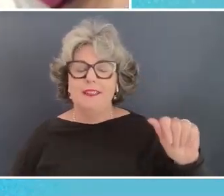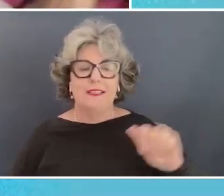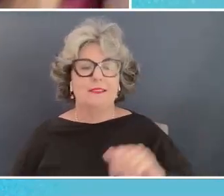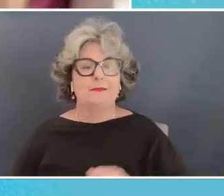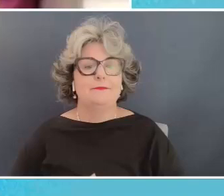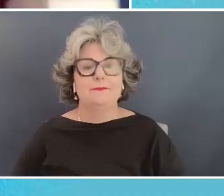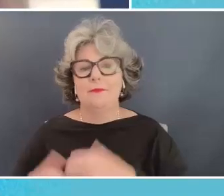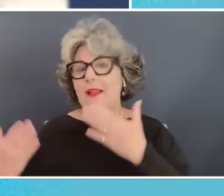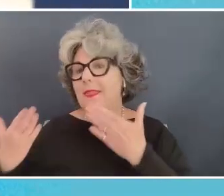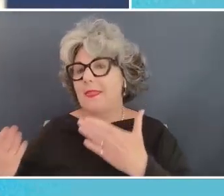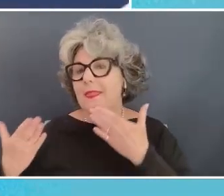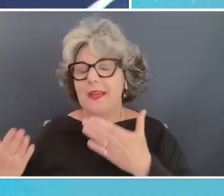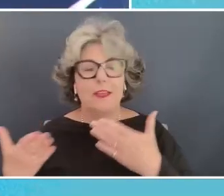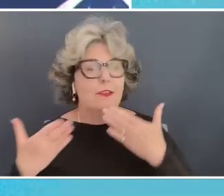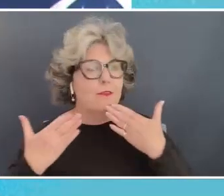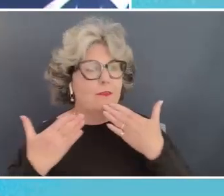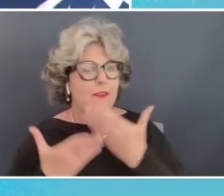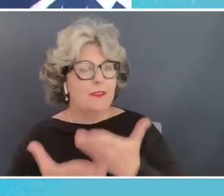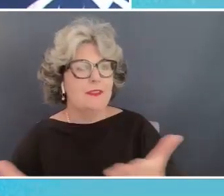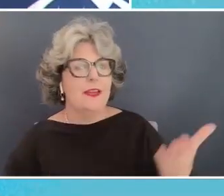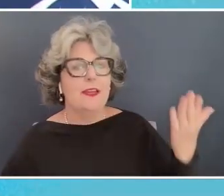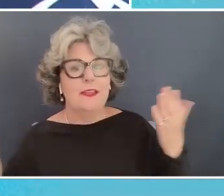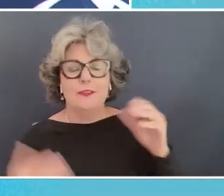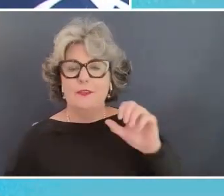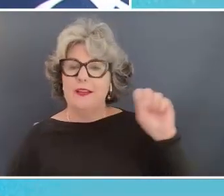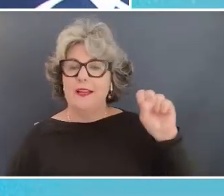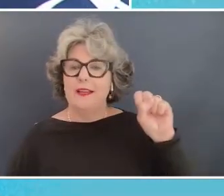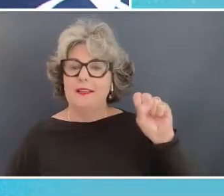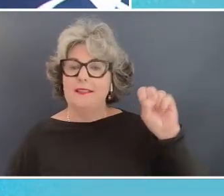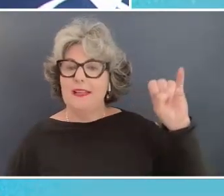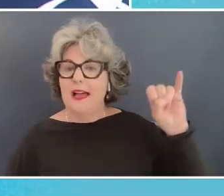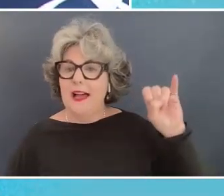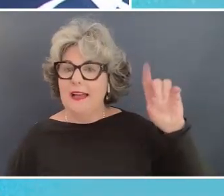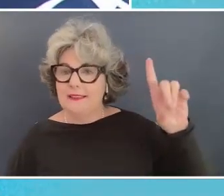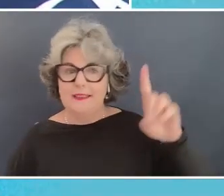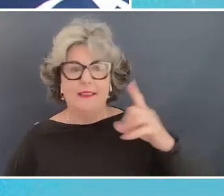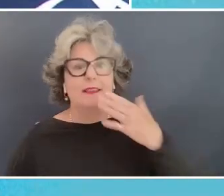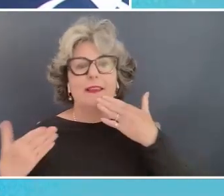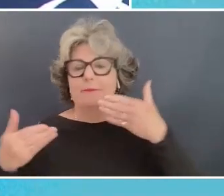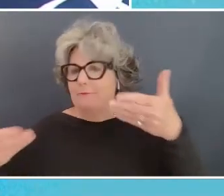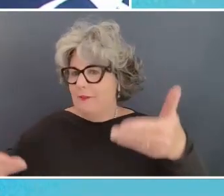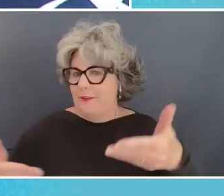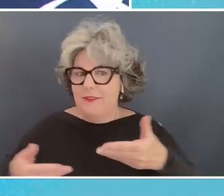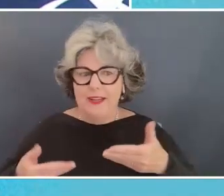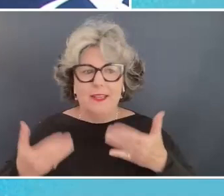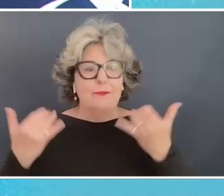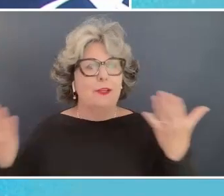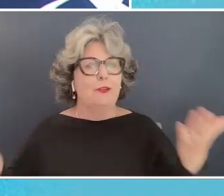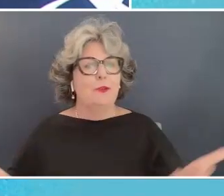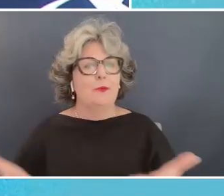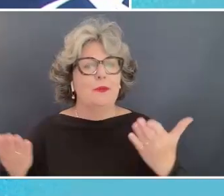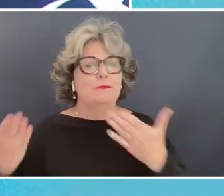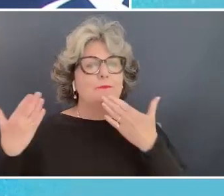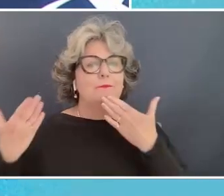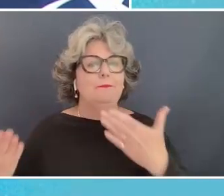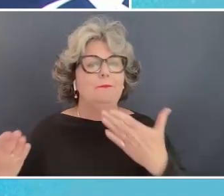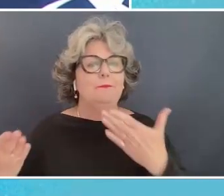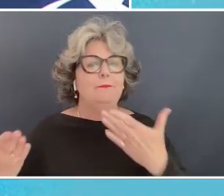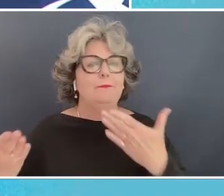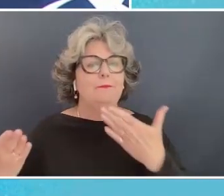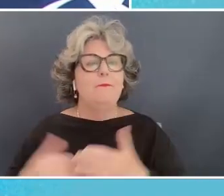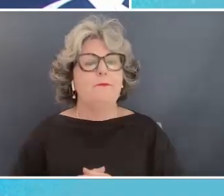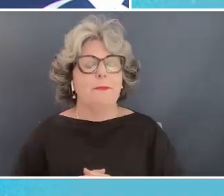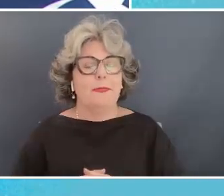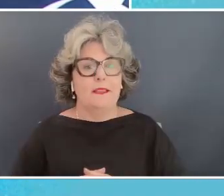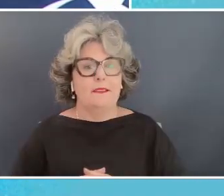uh and thank you to the society for international development for inviting me to to be here um i feel that